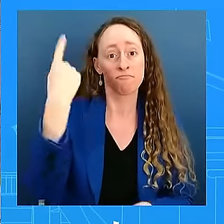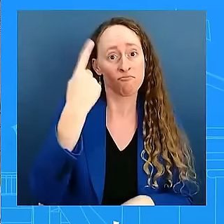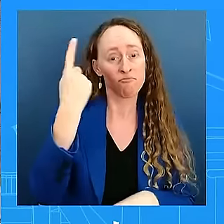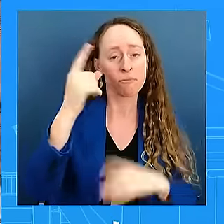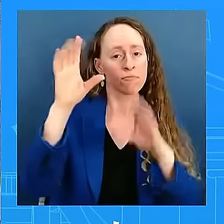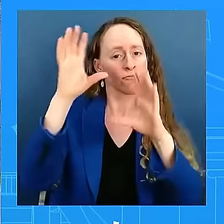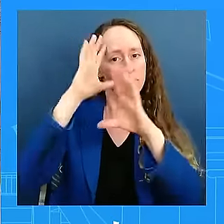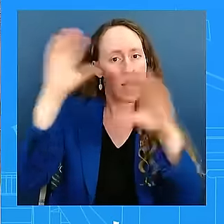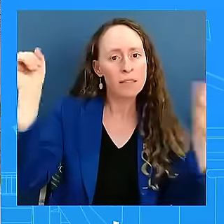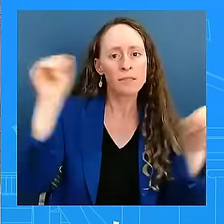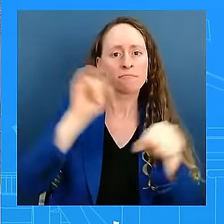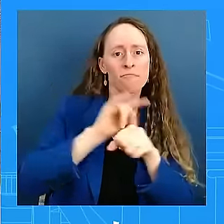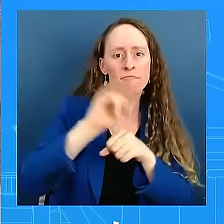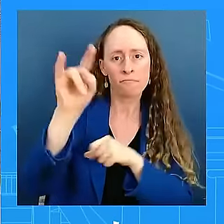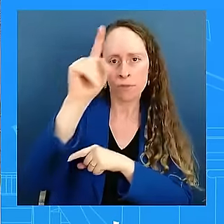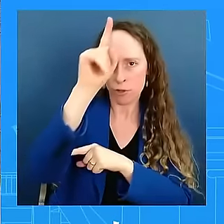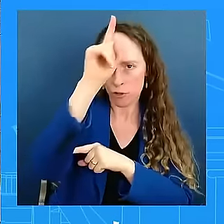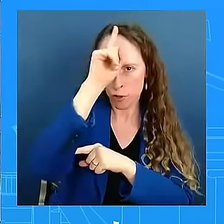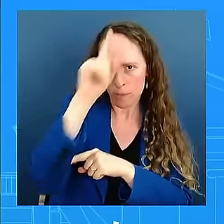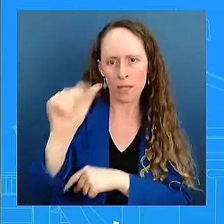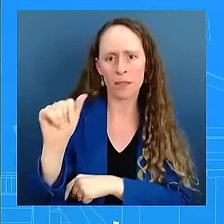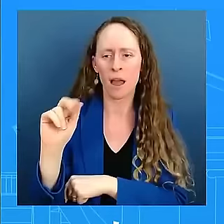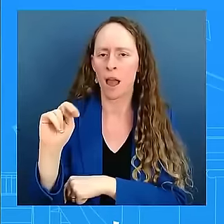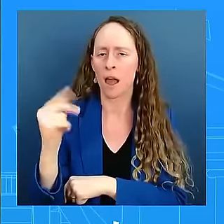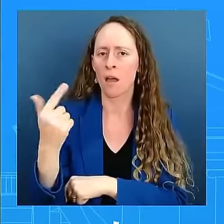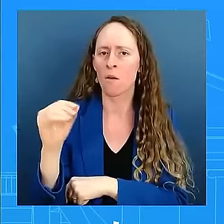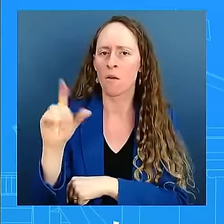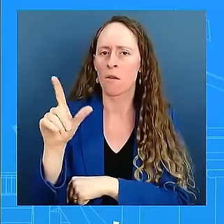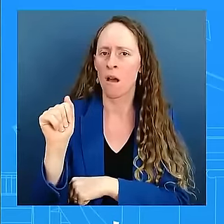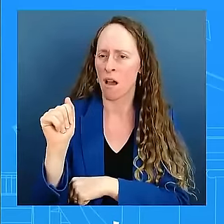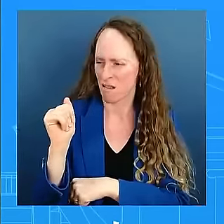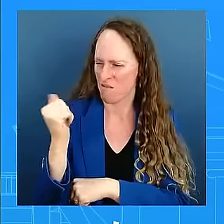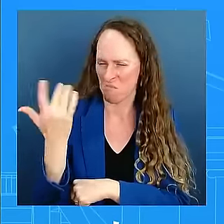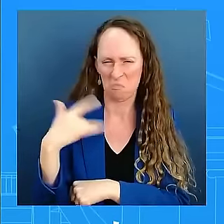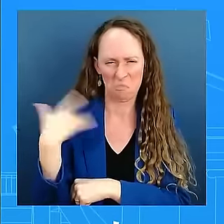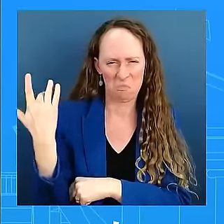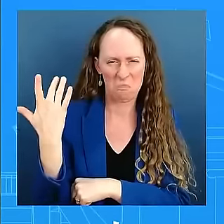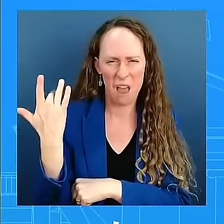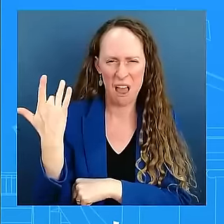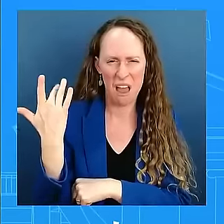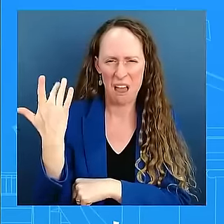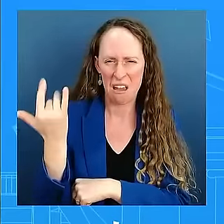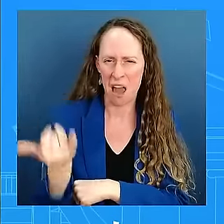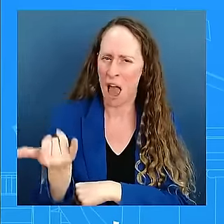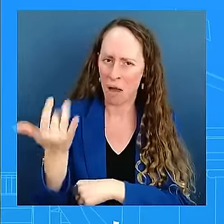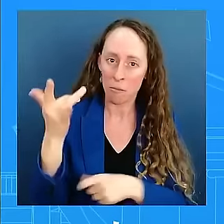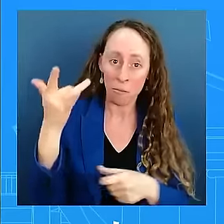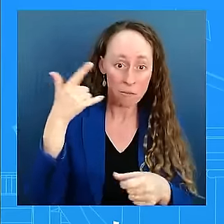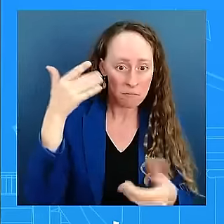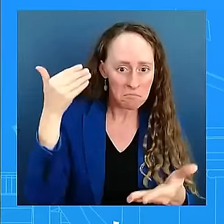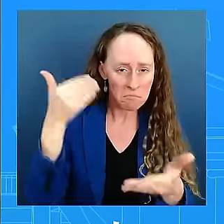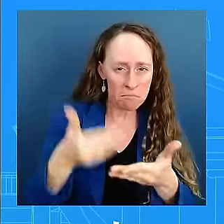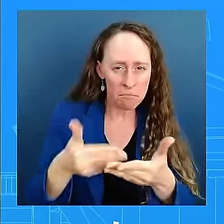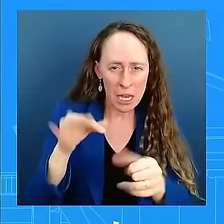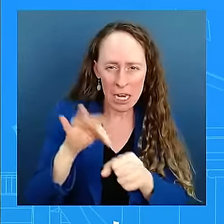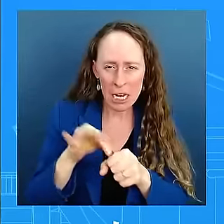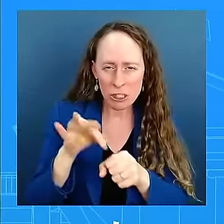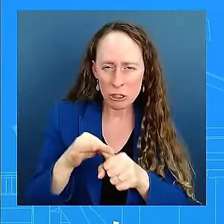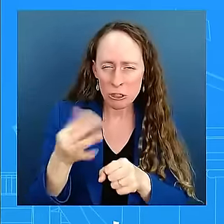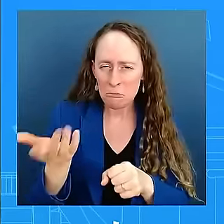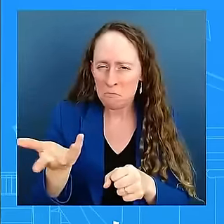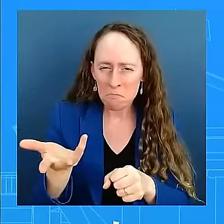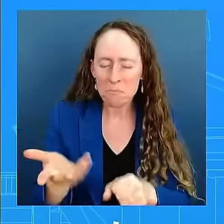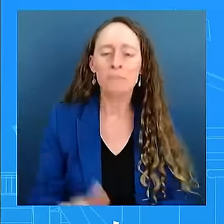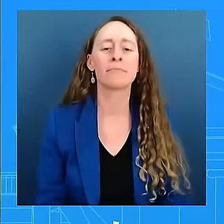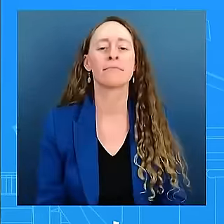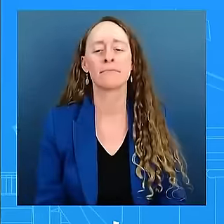the election? What is he trying to accomplish? I mean, look, you've heard us talk about the importance of this travel, as he's going to be going to Germany, obviously,